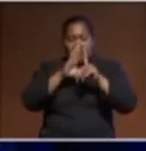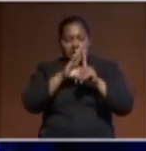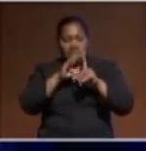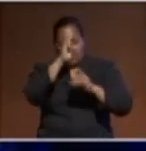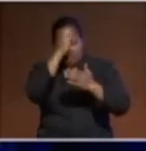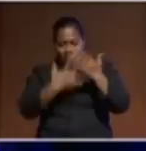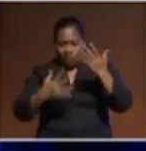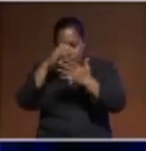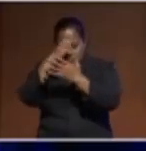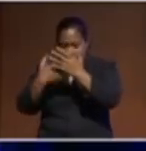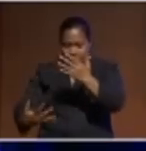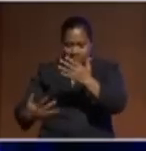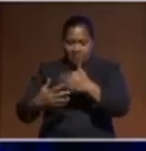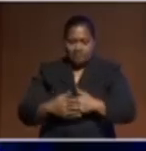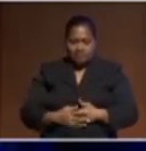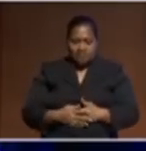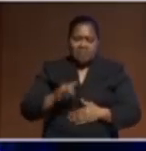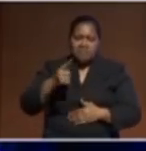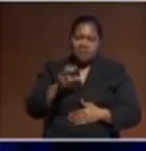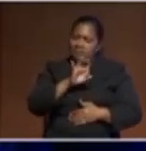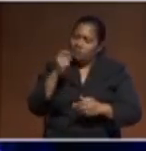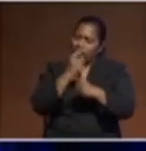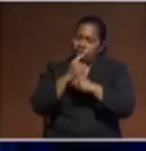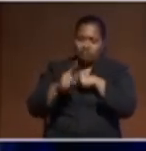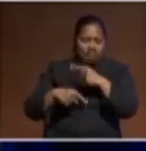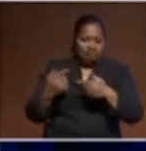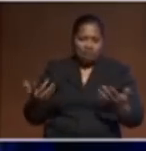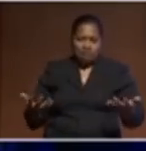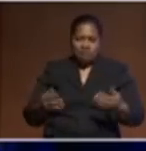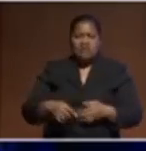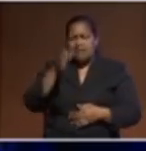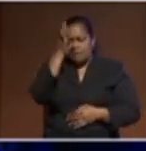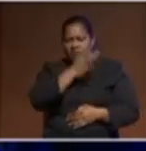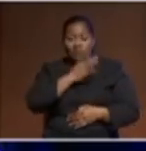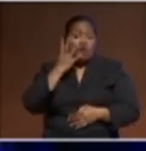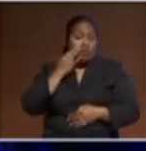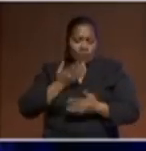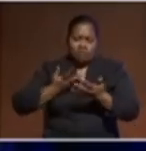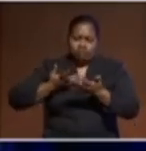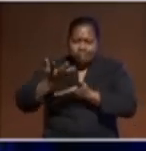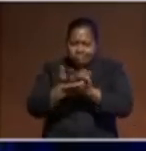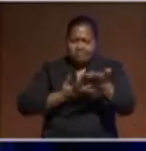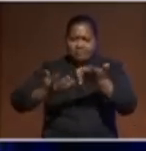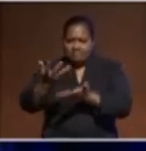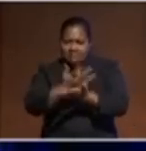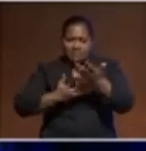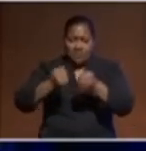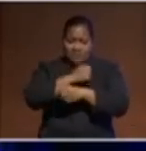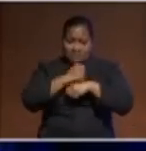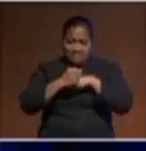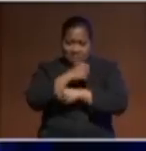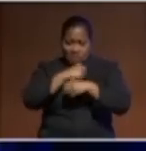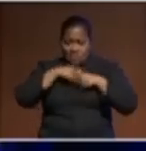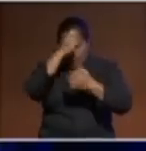own confidence. We just don't talk about it enough. And I think by talking about it, we'll see more, in particular young women, who might